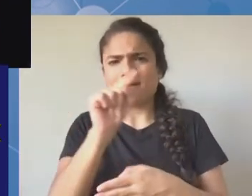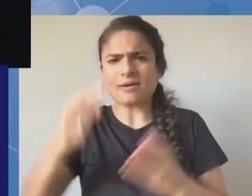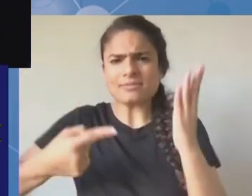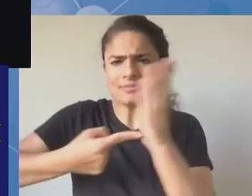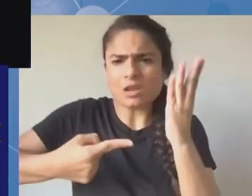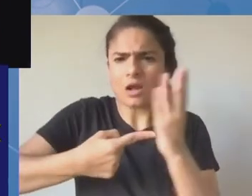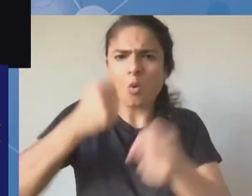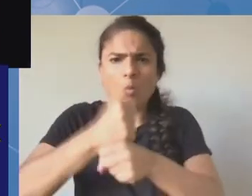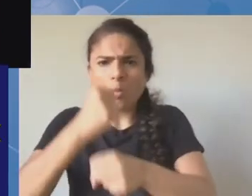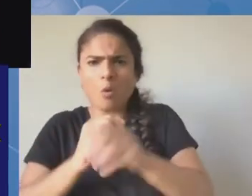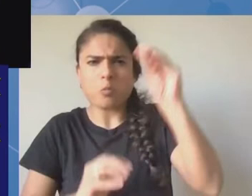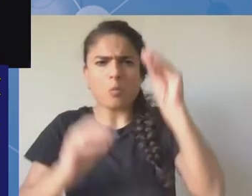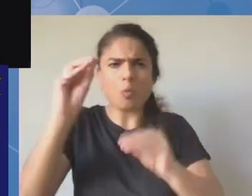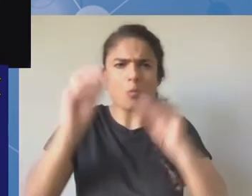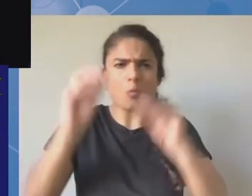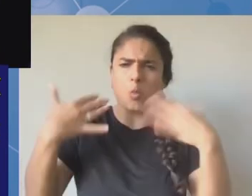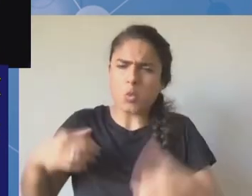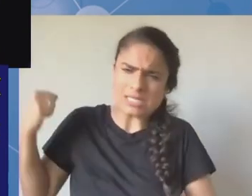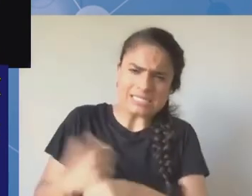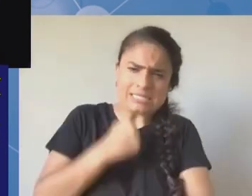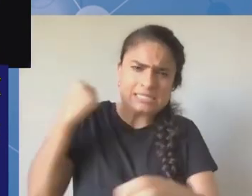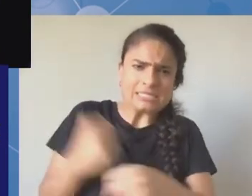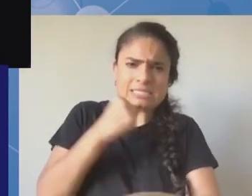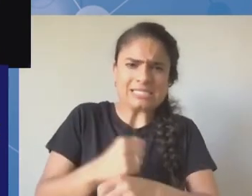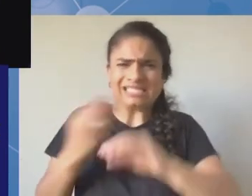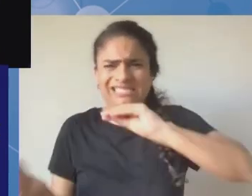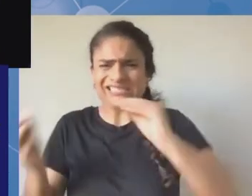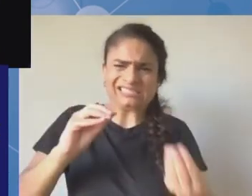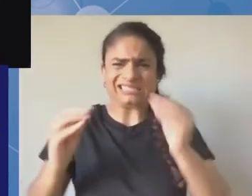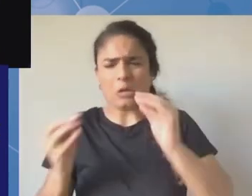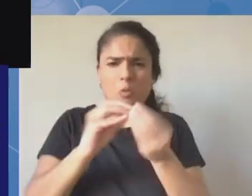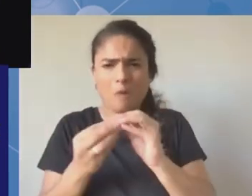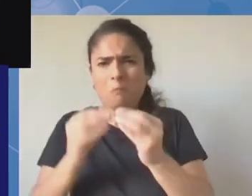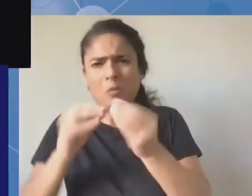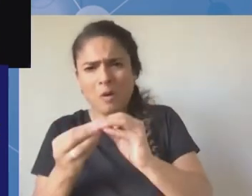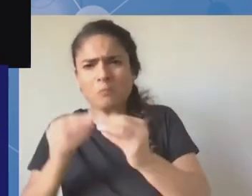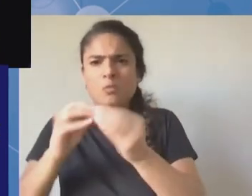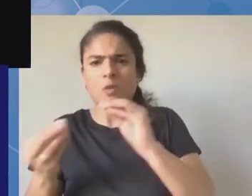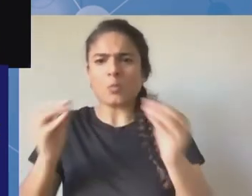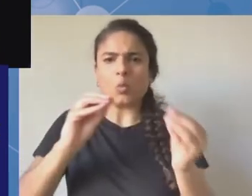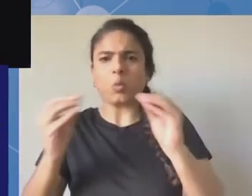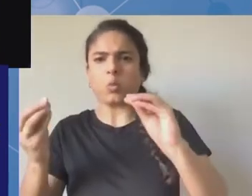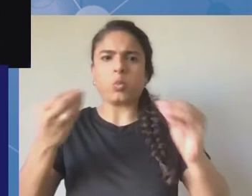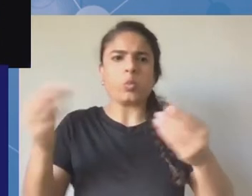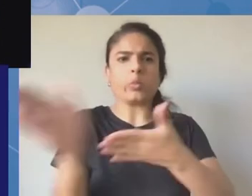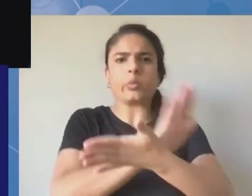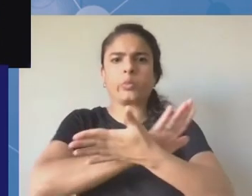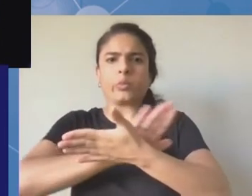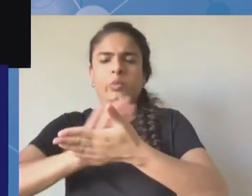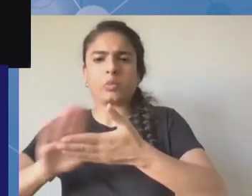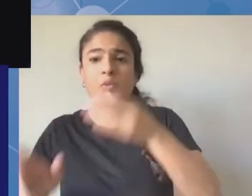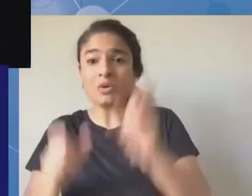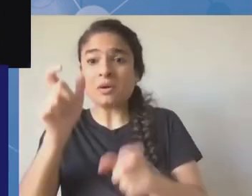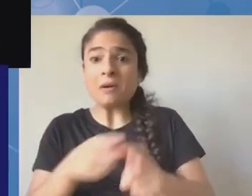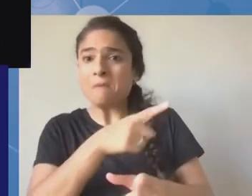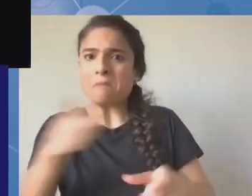people to continue to connect like we heard from phio earlier she's connecting from myanmar in a place that's very difficult right now